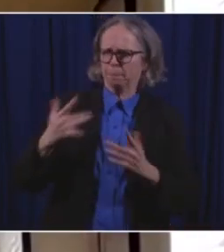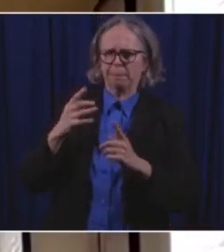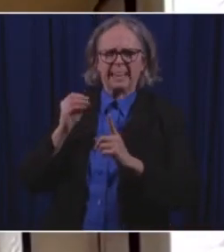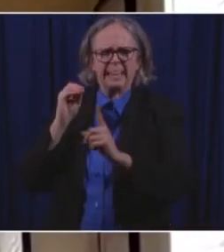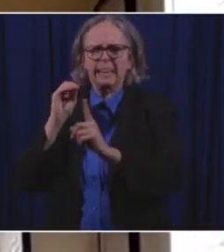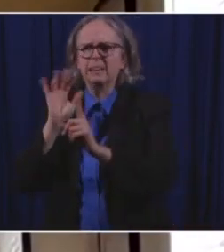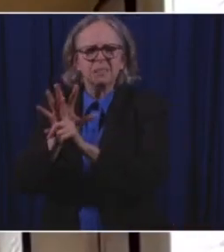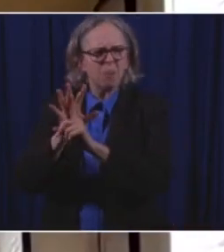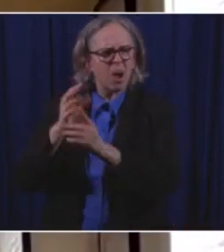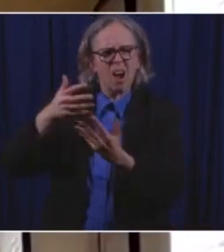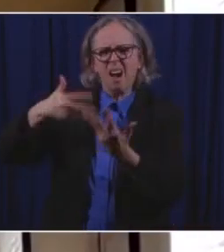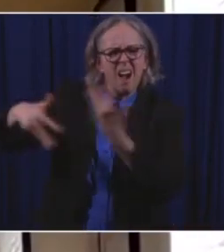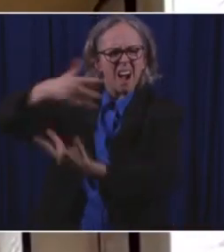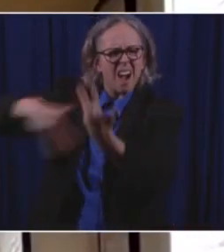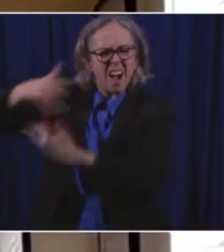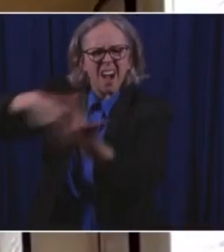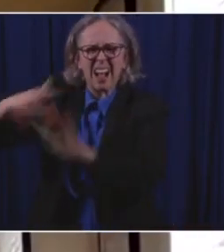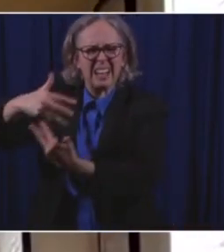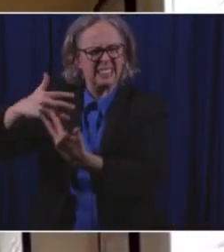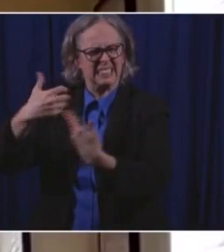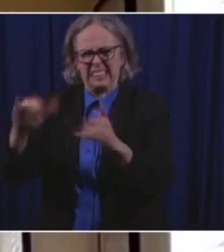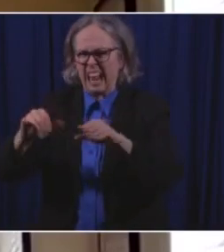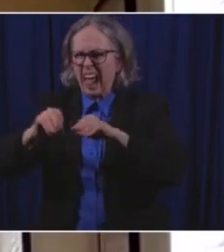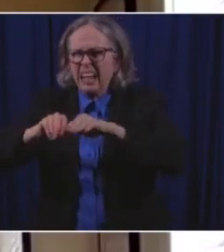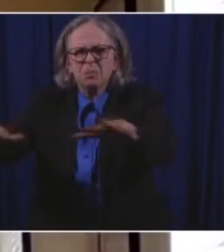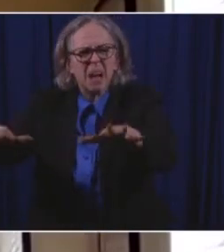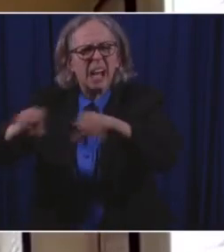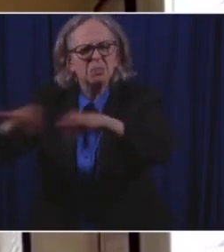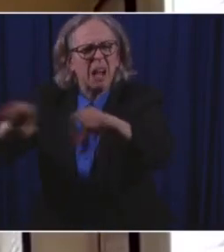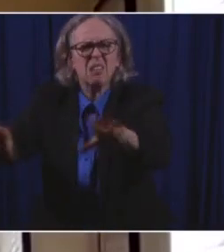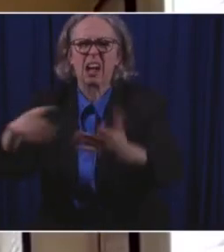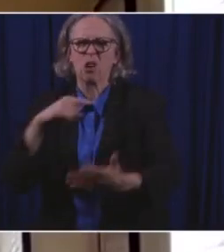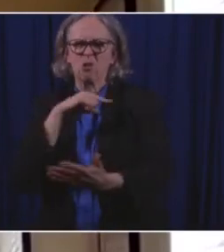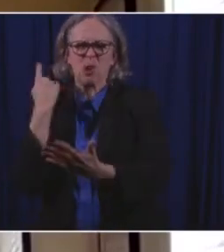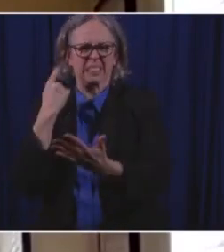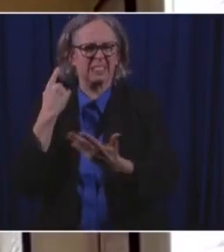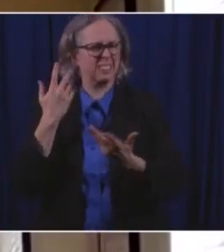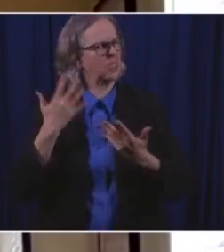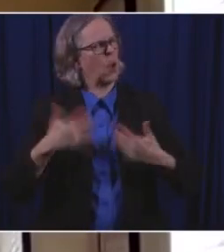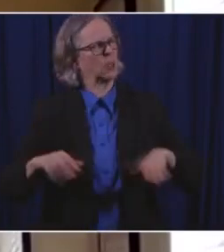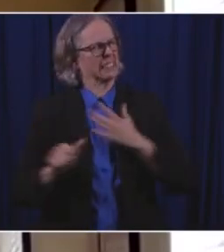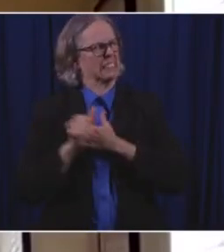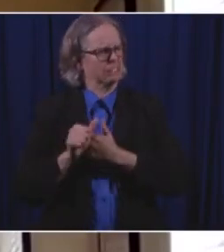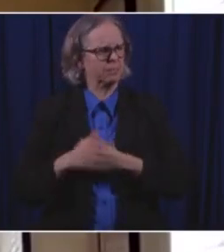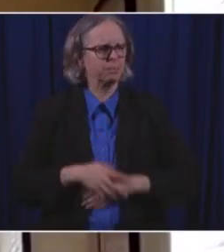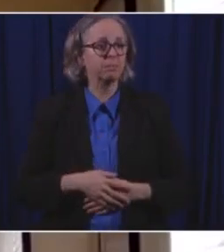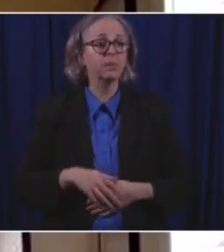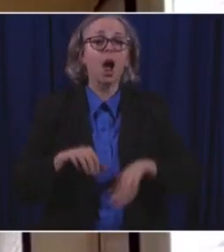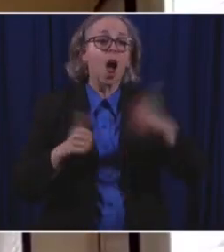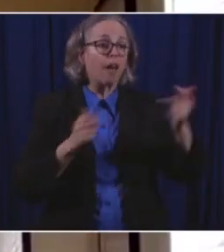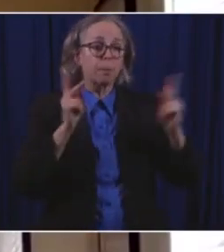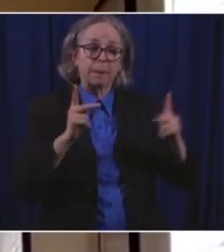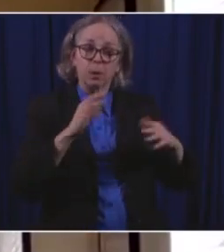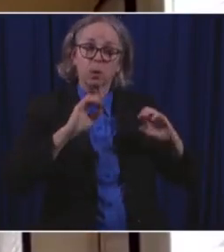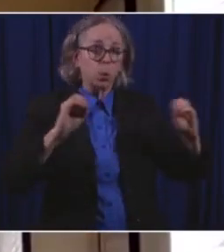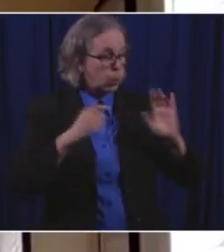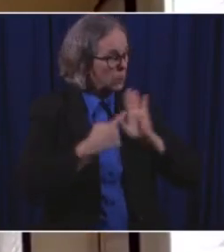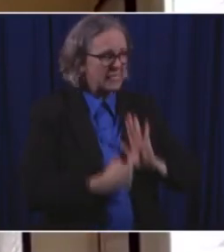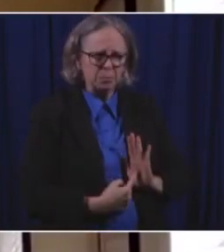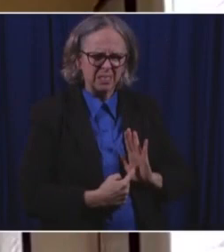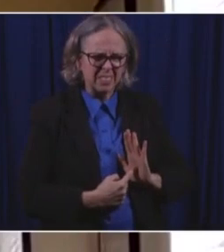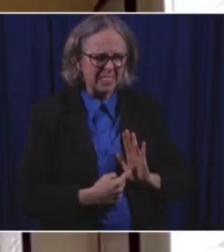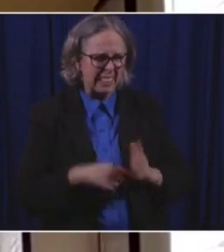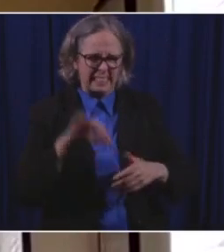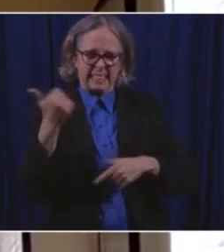at risk of spreading extensively. But for others, with no symptoms, the 10-day or